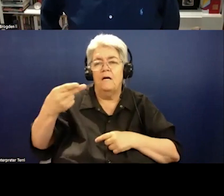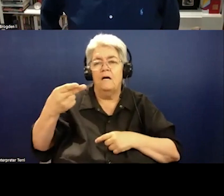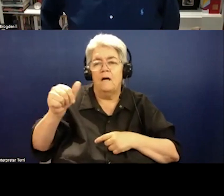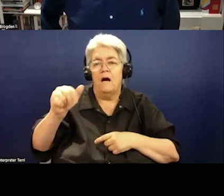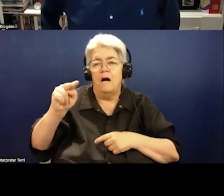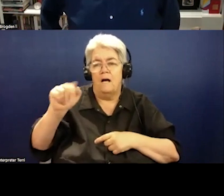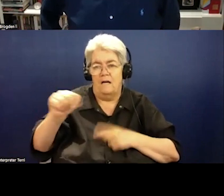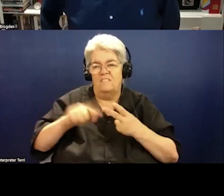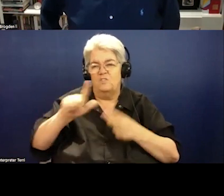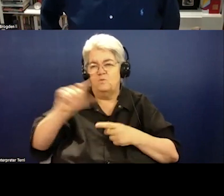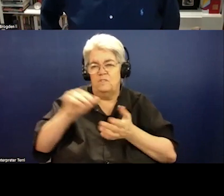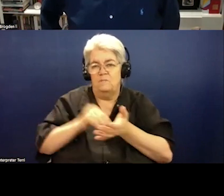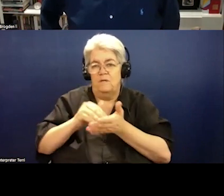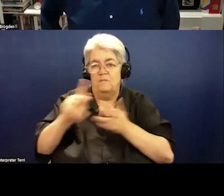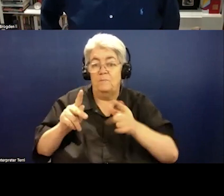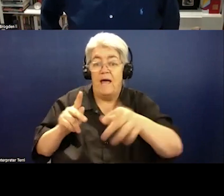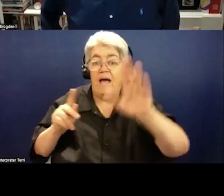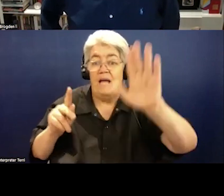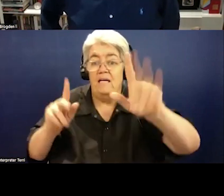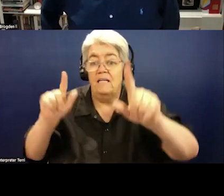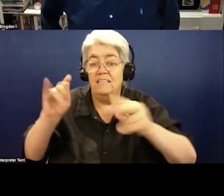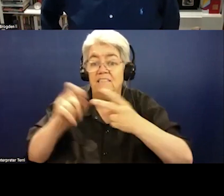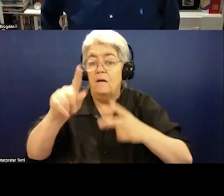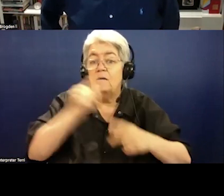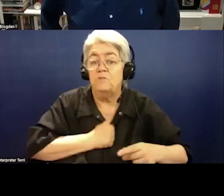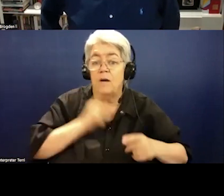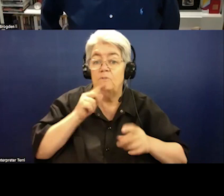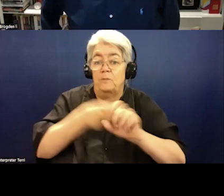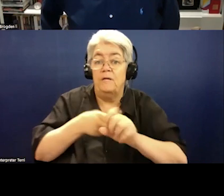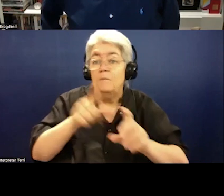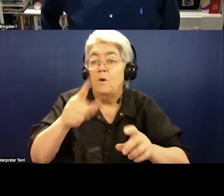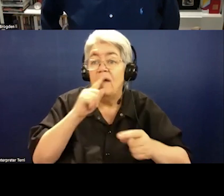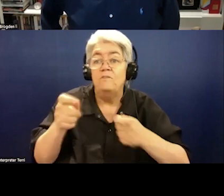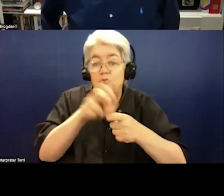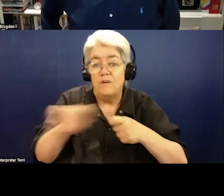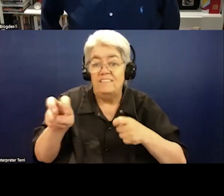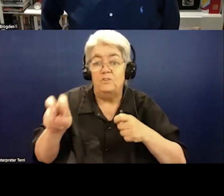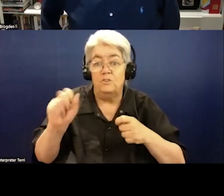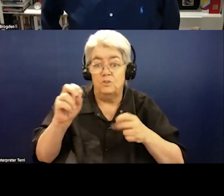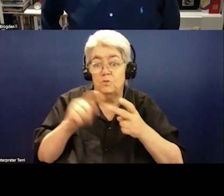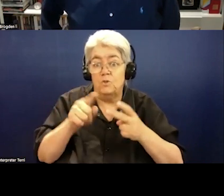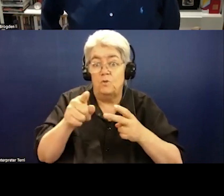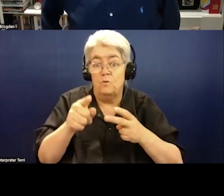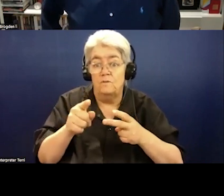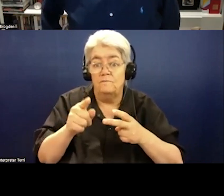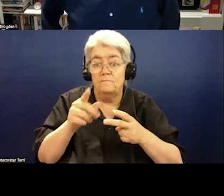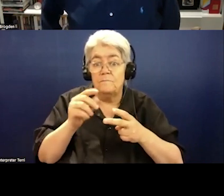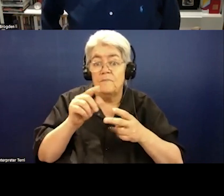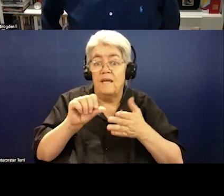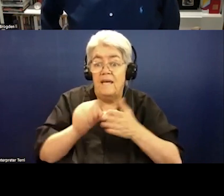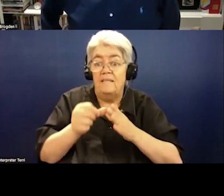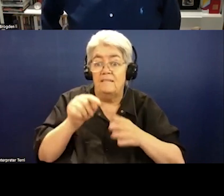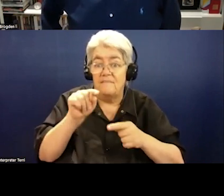country of 20 million or so people in Western Africa. John, sorry to jump in, but we're going to have to transition soon. So I'll let you hit this, hit this